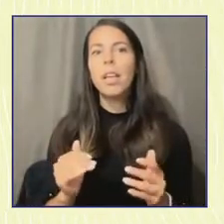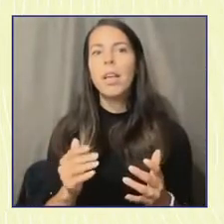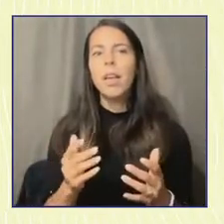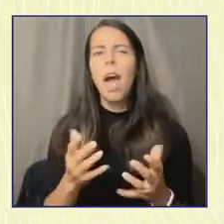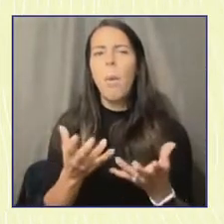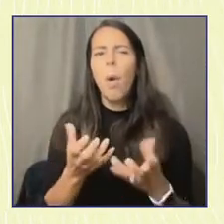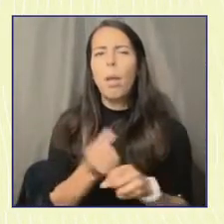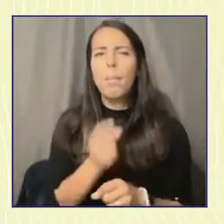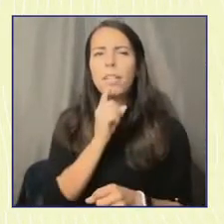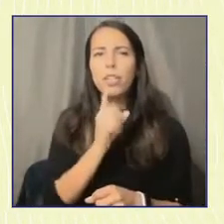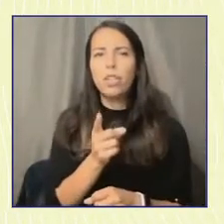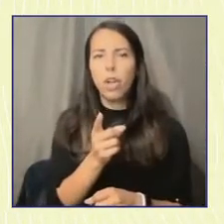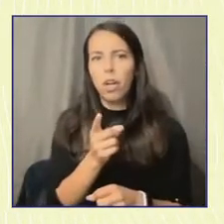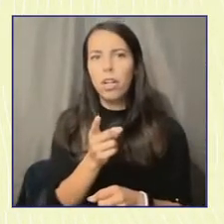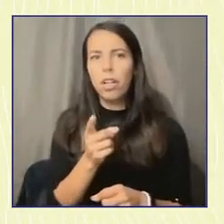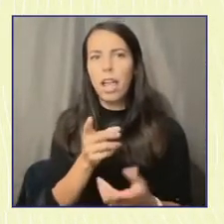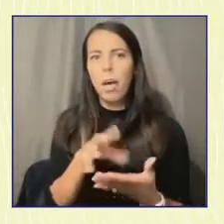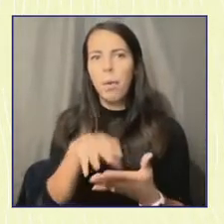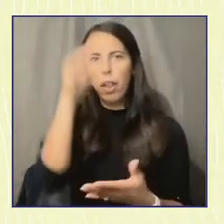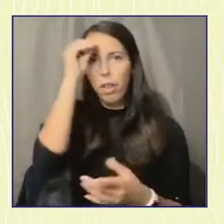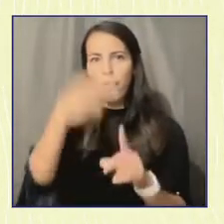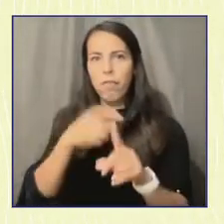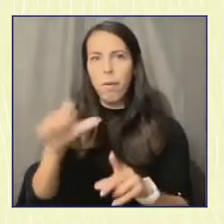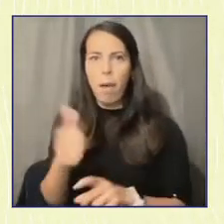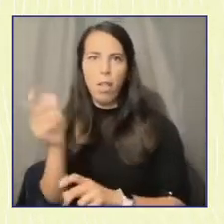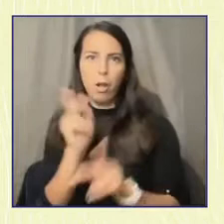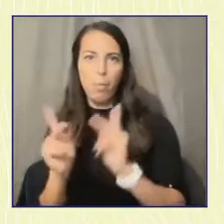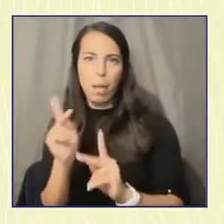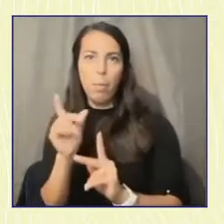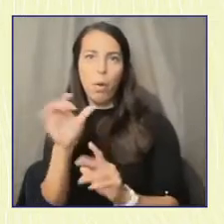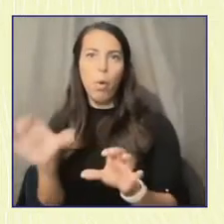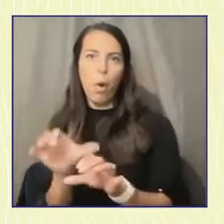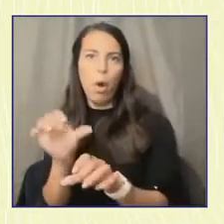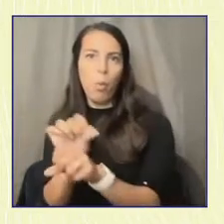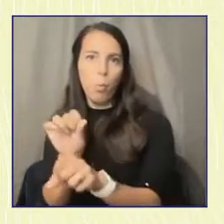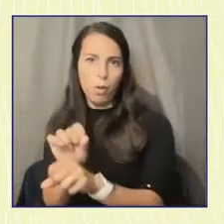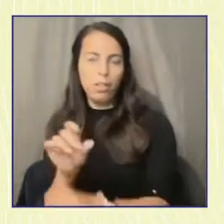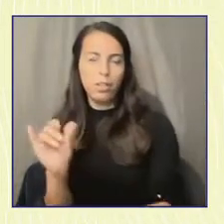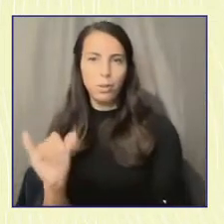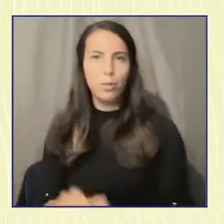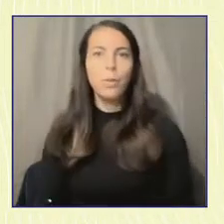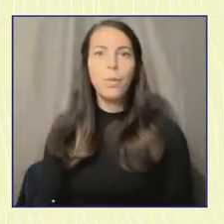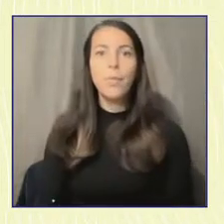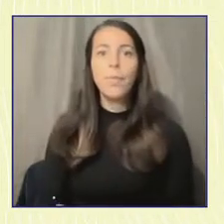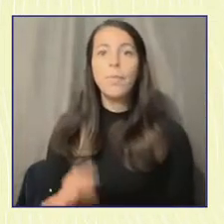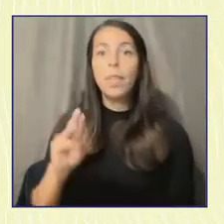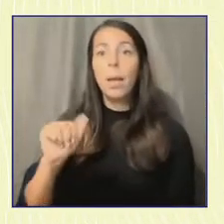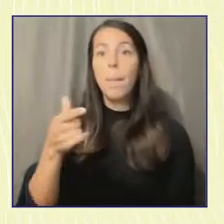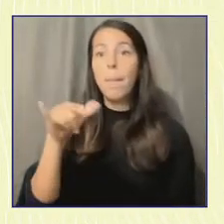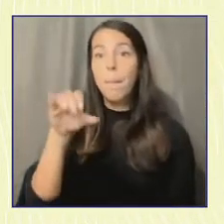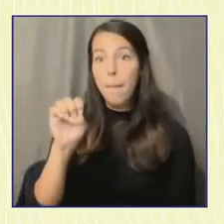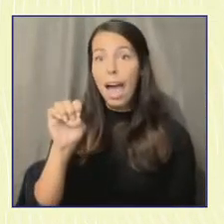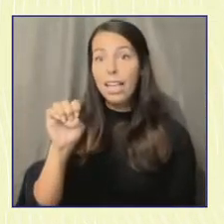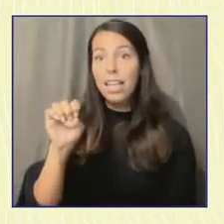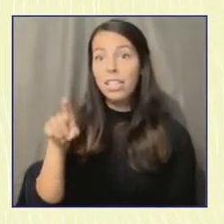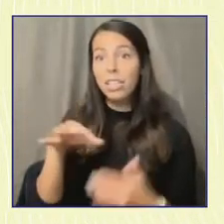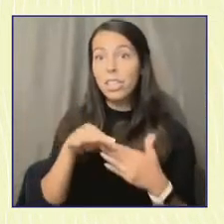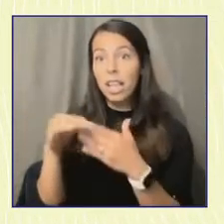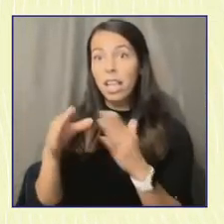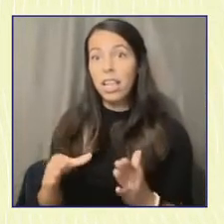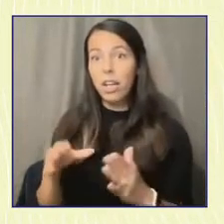the people who are doing the work. Maggie Bell is the lead youth organizer at the New Georgia Project, a